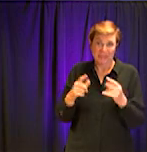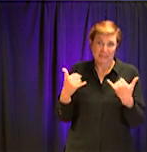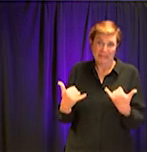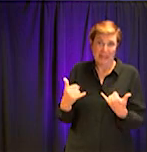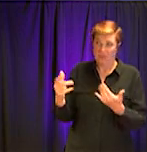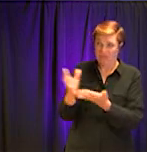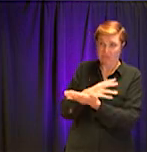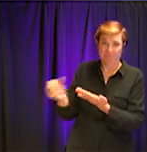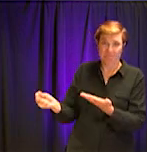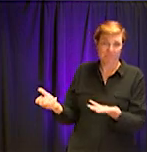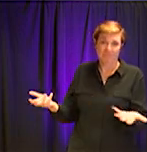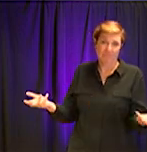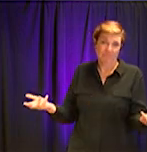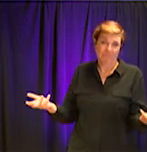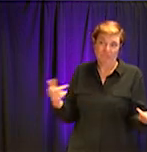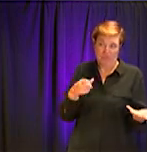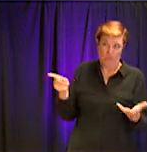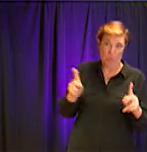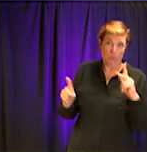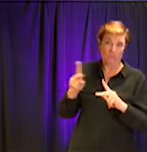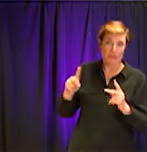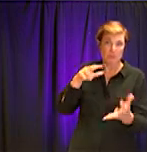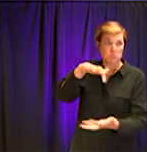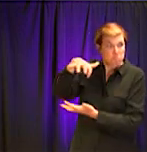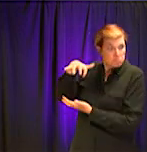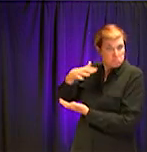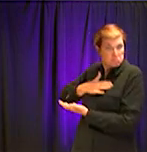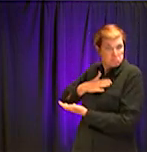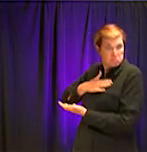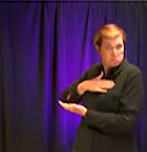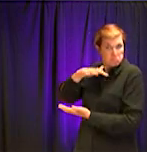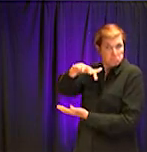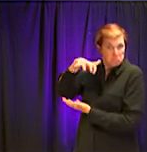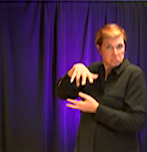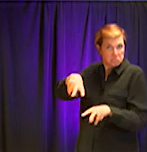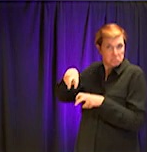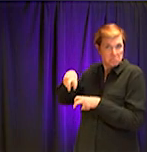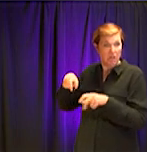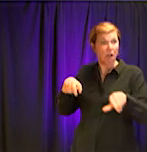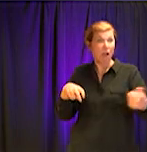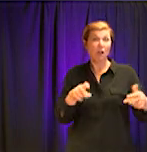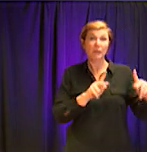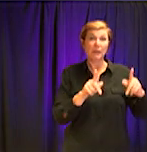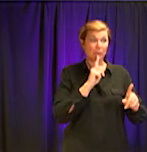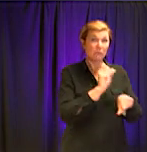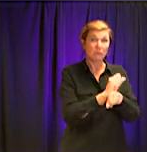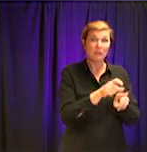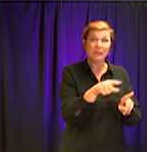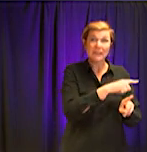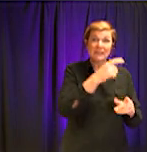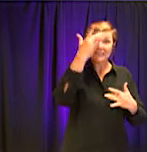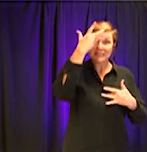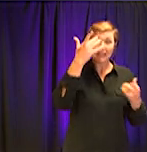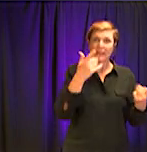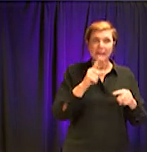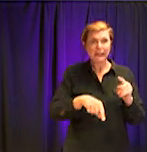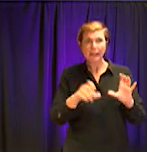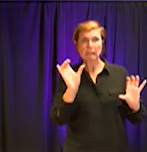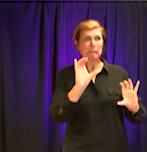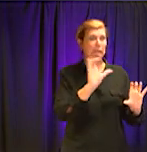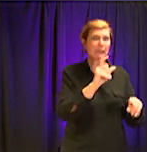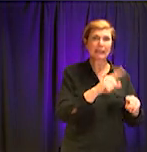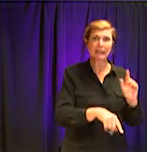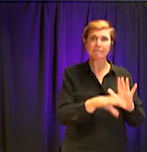that really need them, the ones that are sick, you know, need to have, yeah, they can't get them. Well, God bless you if you have those masks, especially if